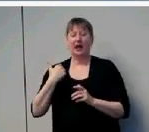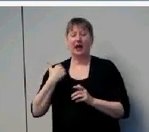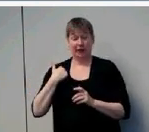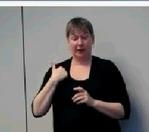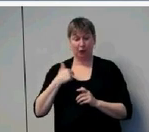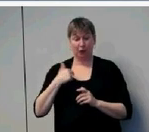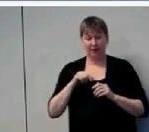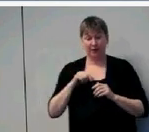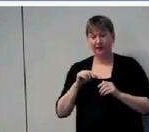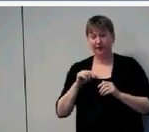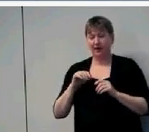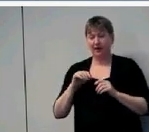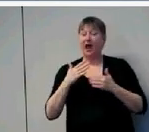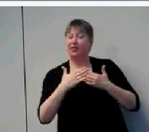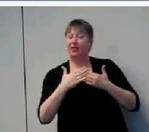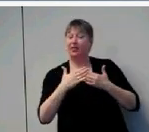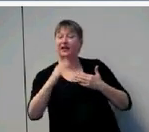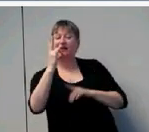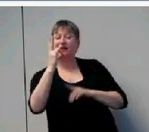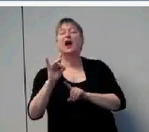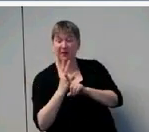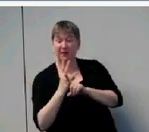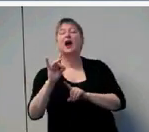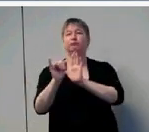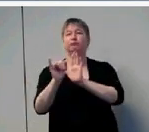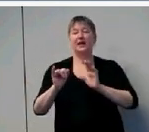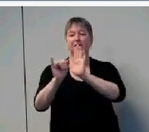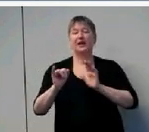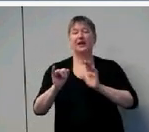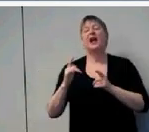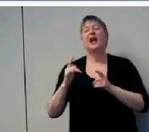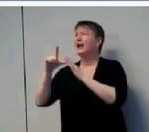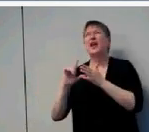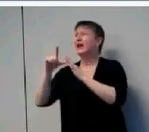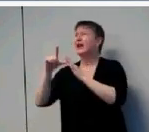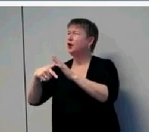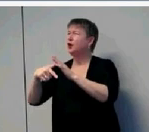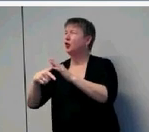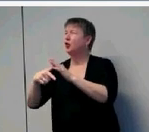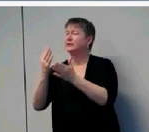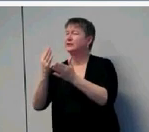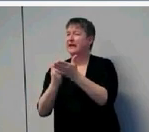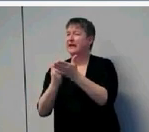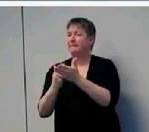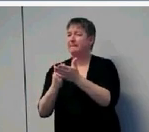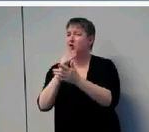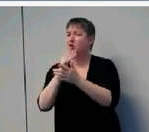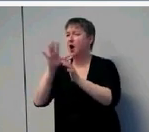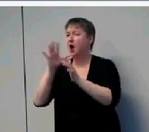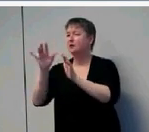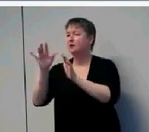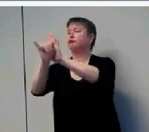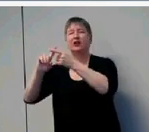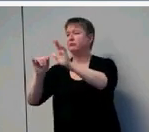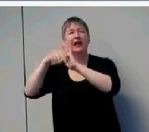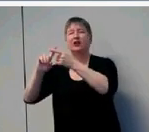seven months on average, whereas the late group was around 29 months. Just interesting to see